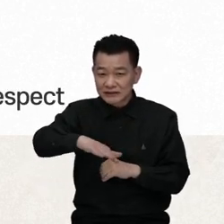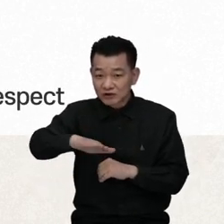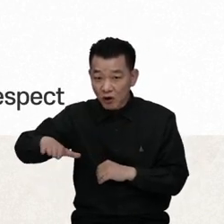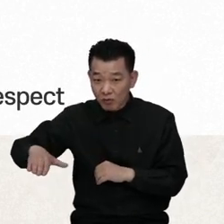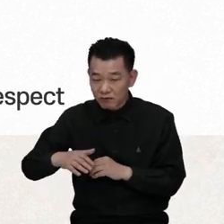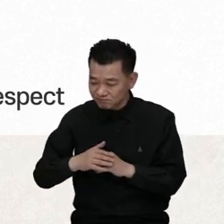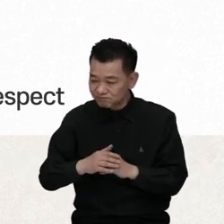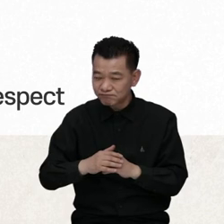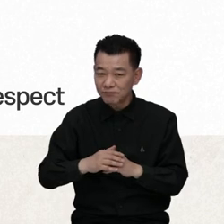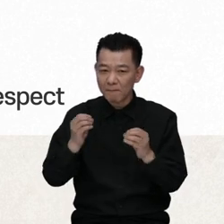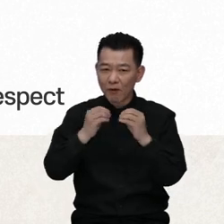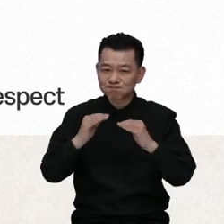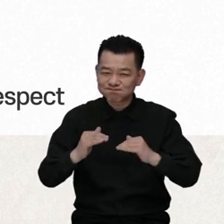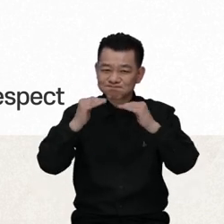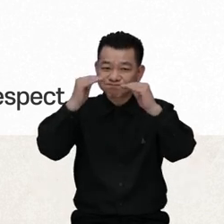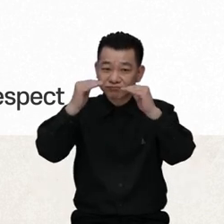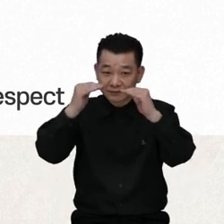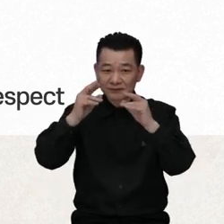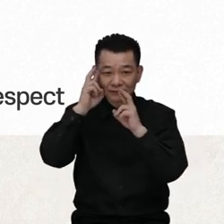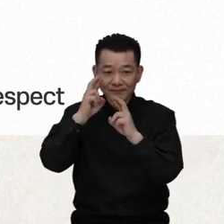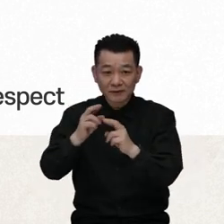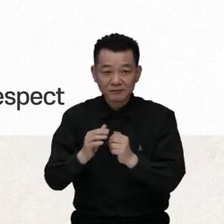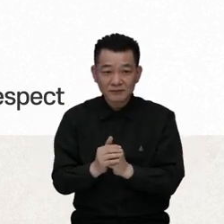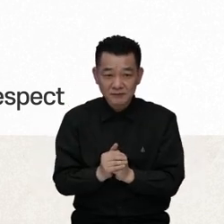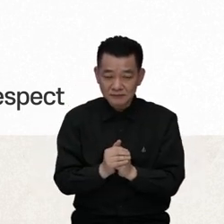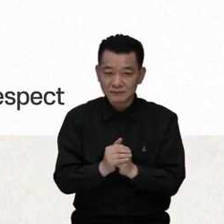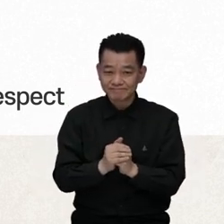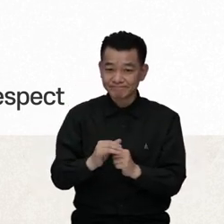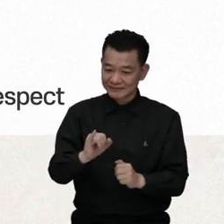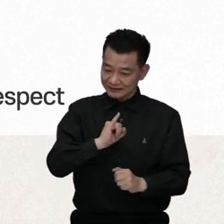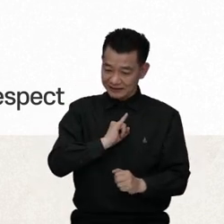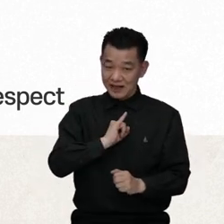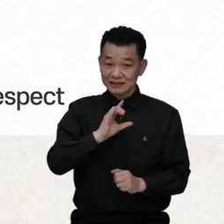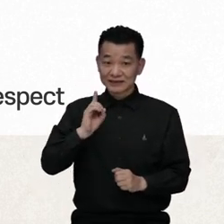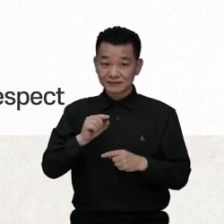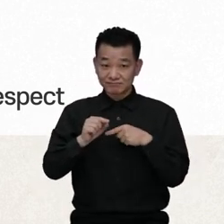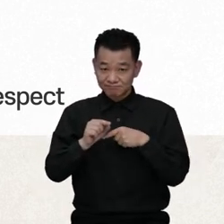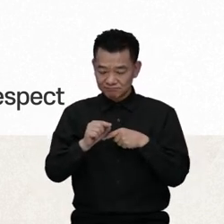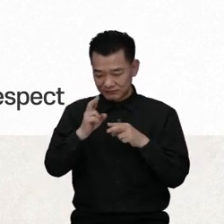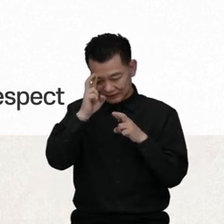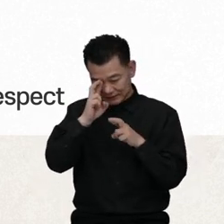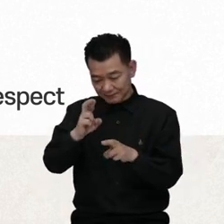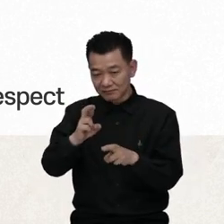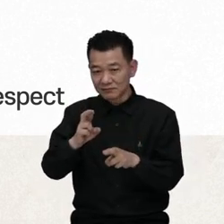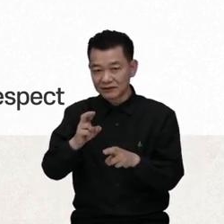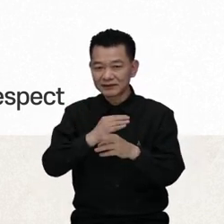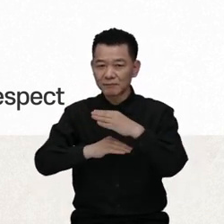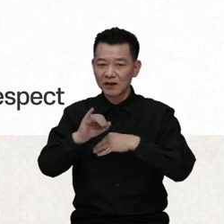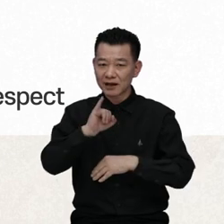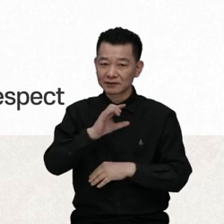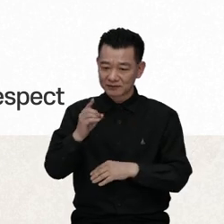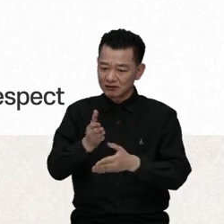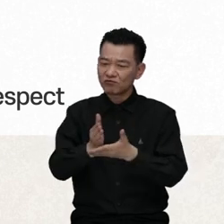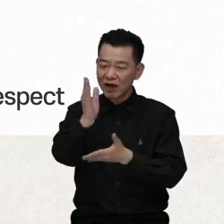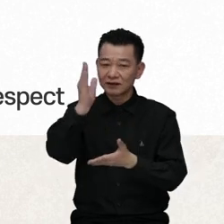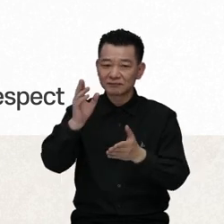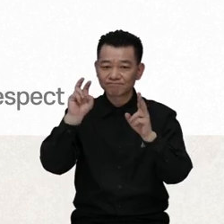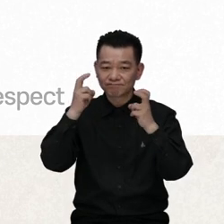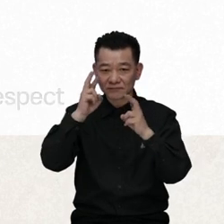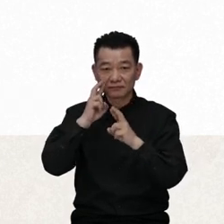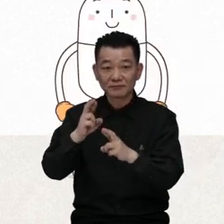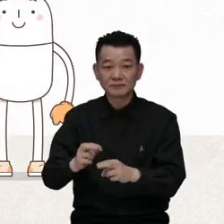capacities of children with disabilities And respect for the right of children with disabilities to preserve their identities